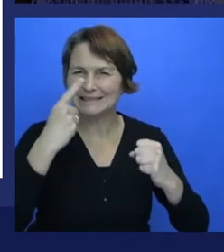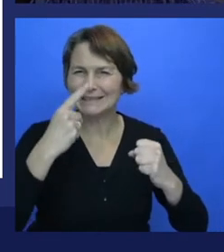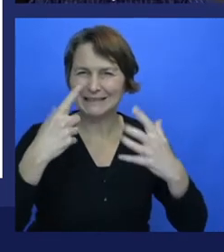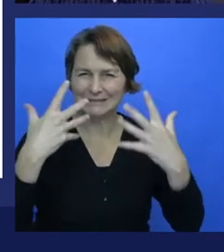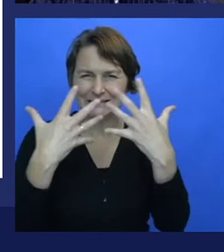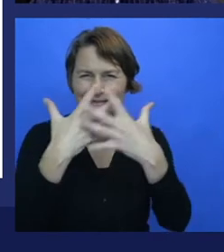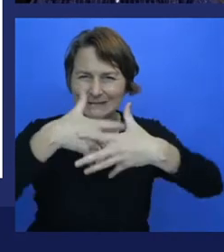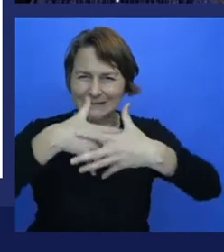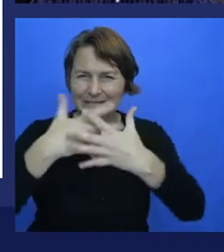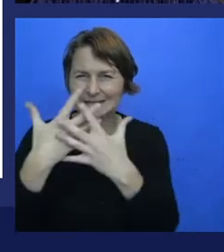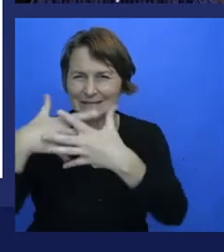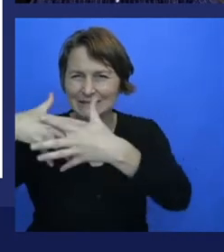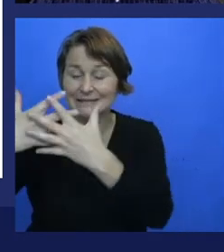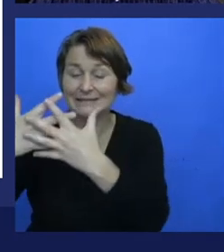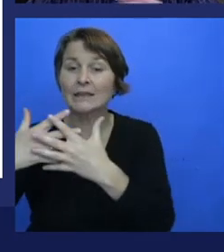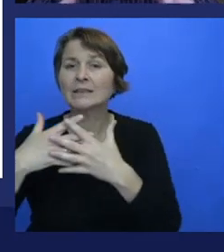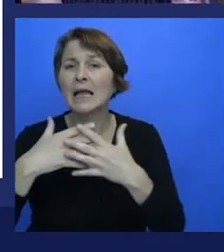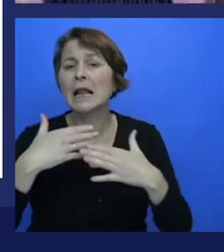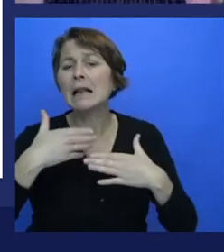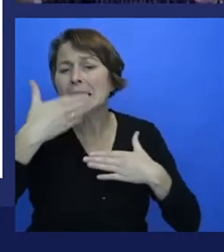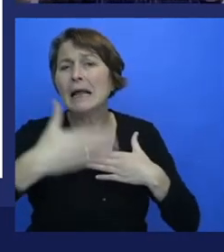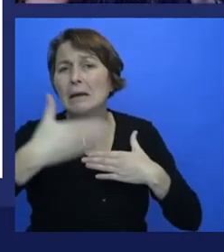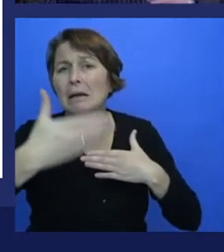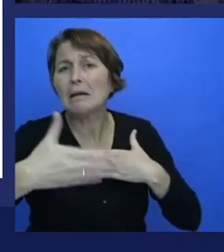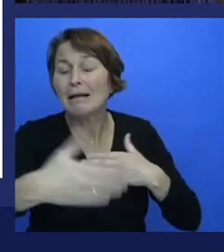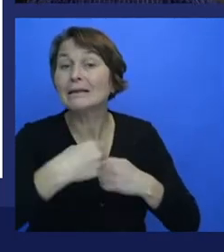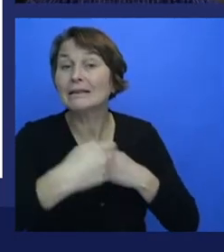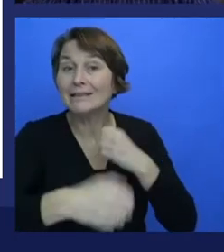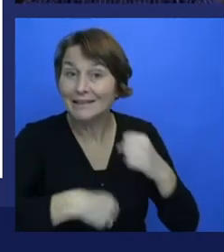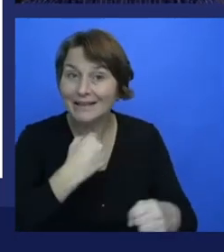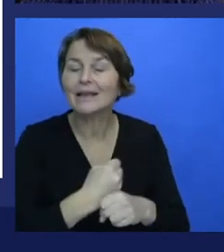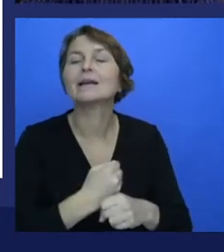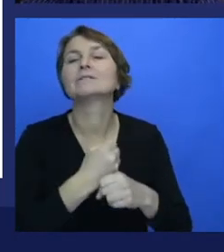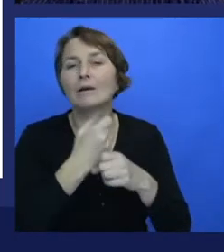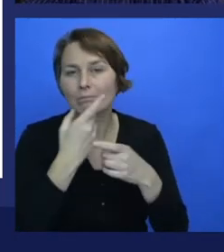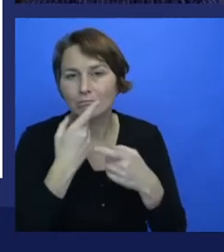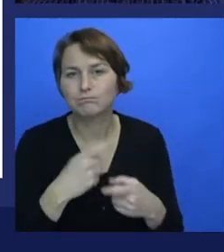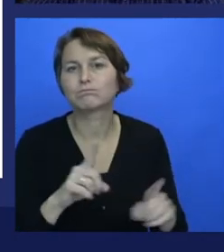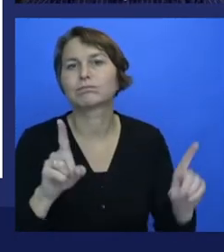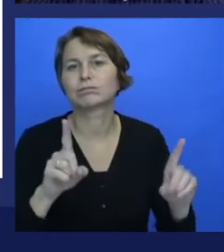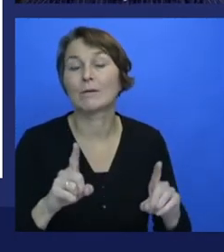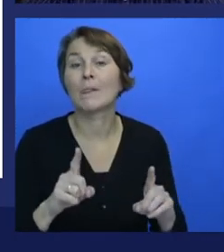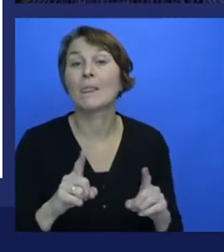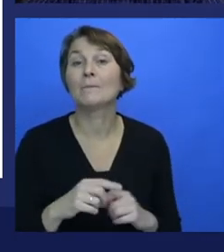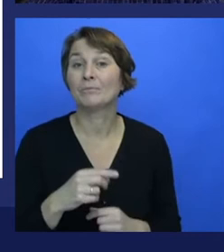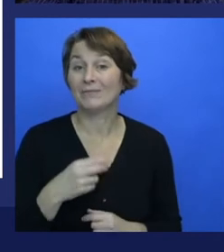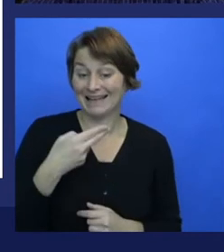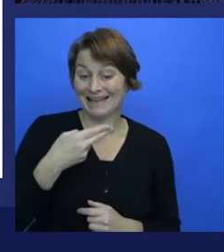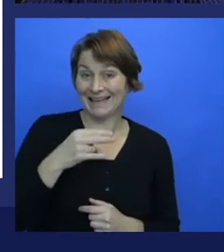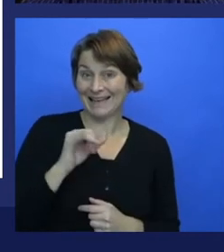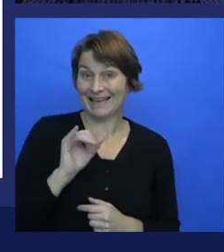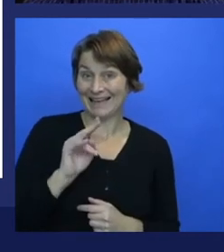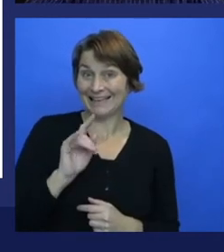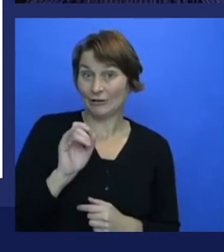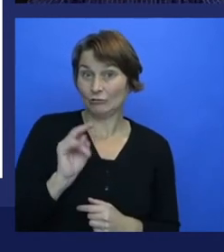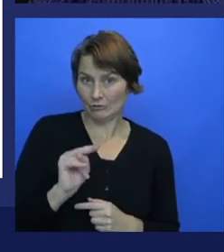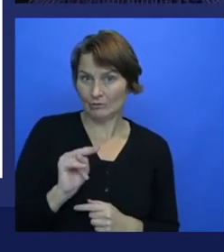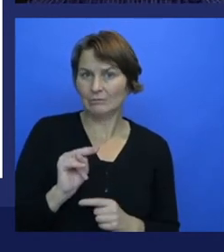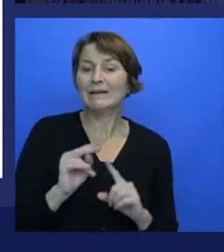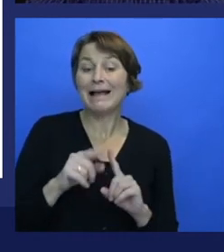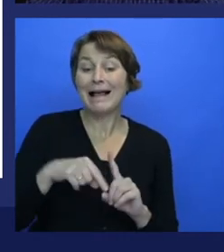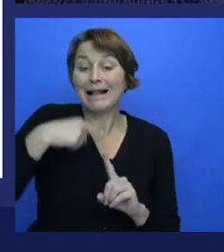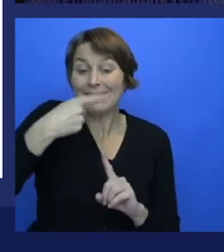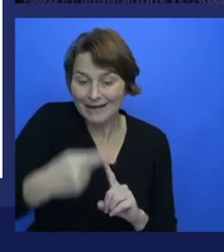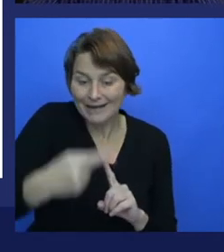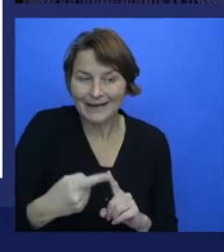don't go anywhere for a few years. It's actually students of Jeffrey Hinton's who sort of dust off that old paper from the 80s and start working on a new